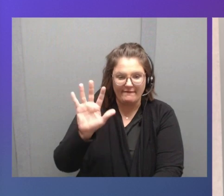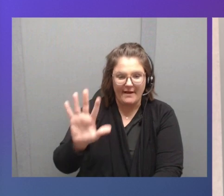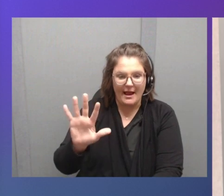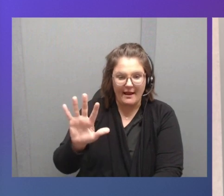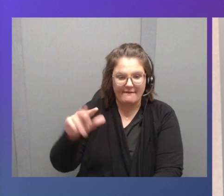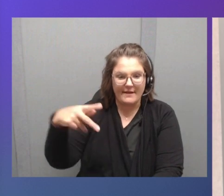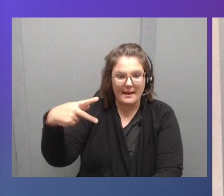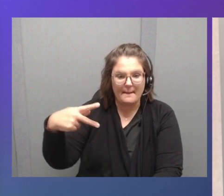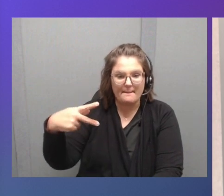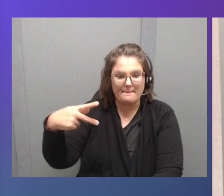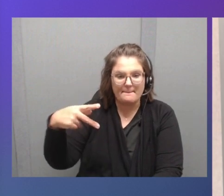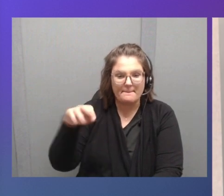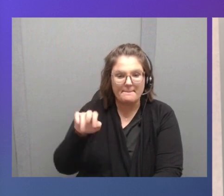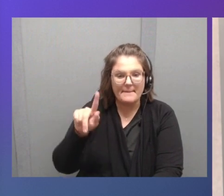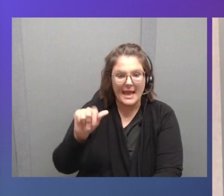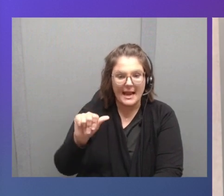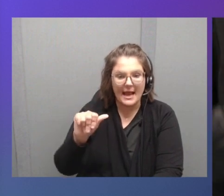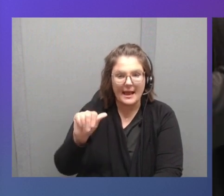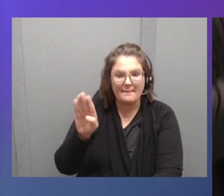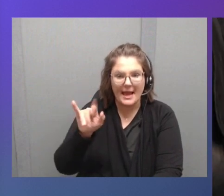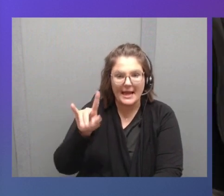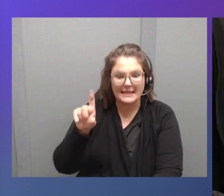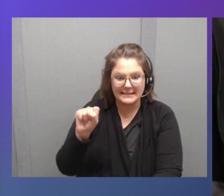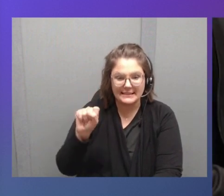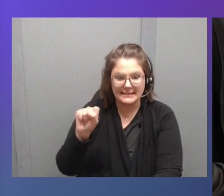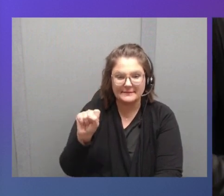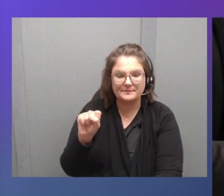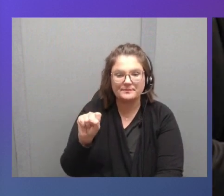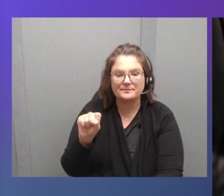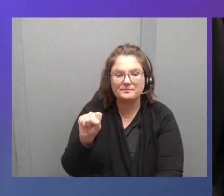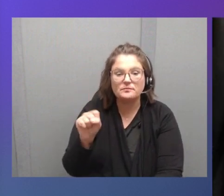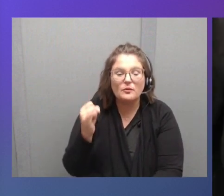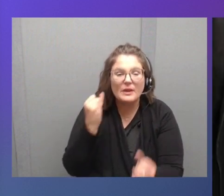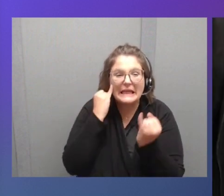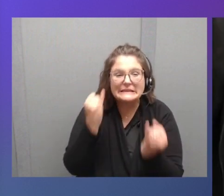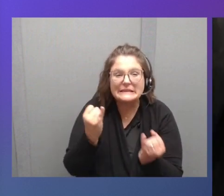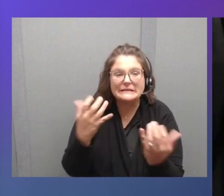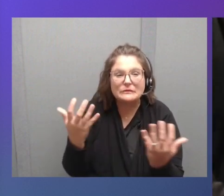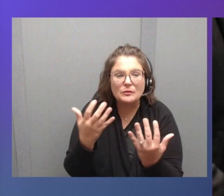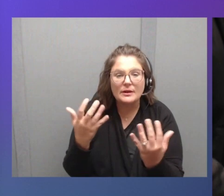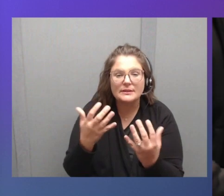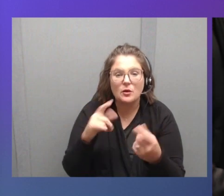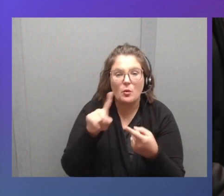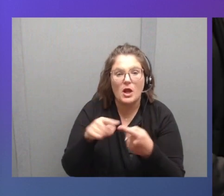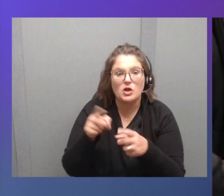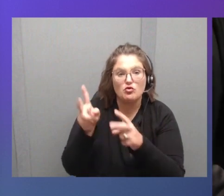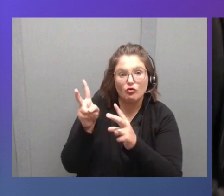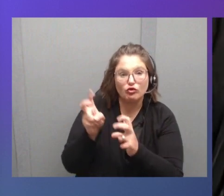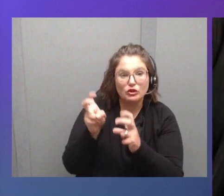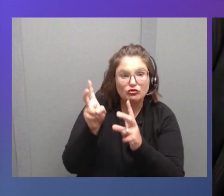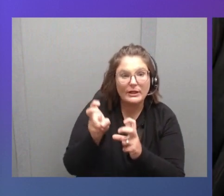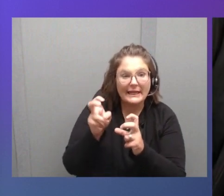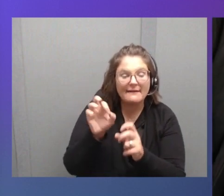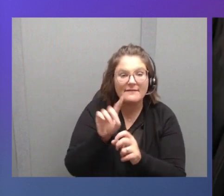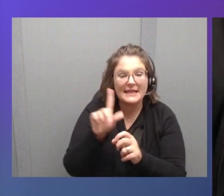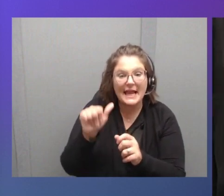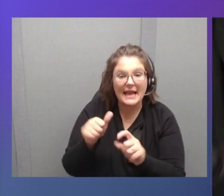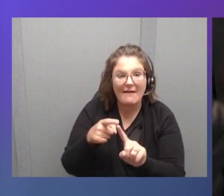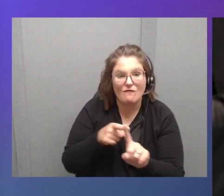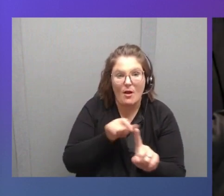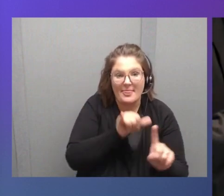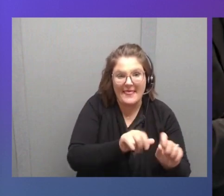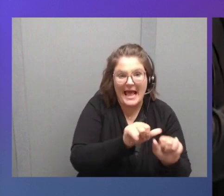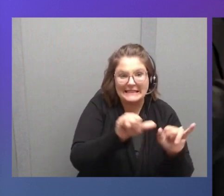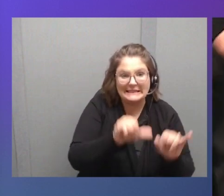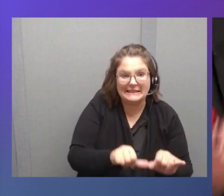petabytes where the idea is the following. When you actually record the data, you want the data, I mean, from that system to